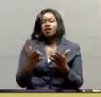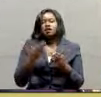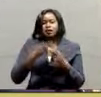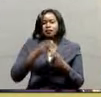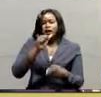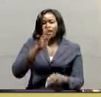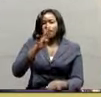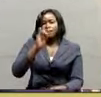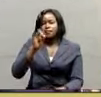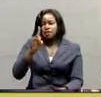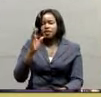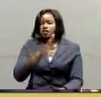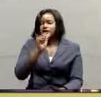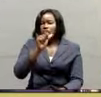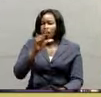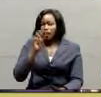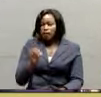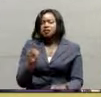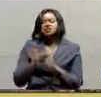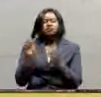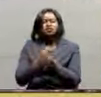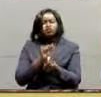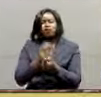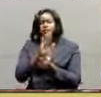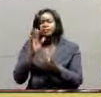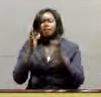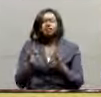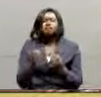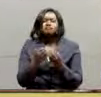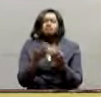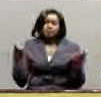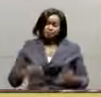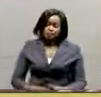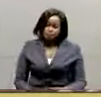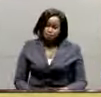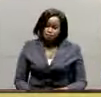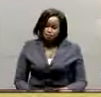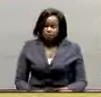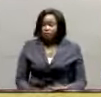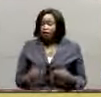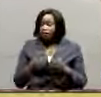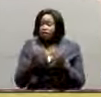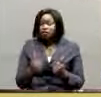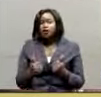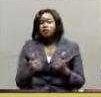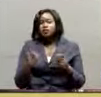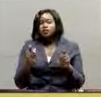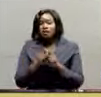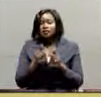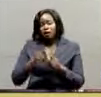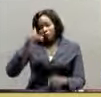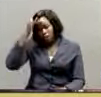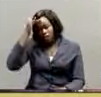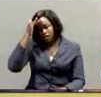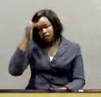and destroyed the number of his properties. Many were killed on orders of Abid as police turned away. We have